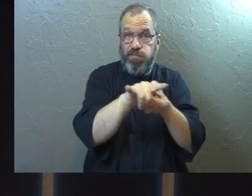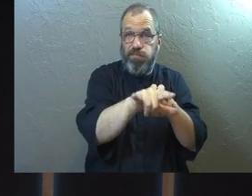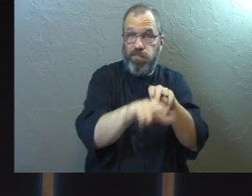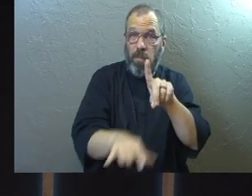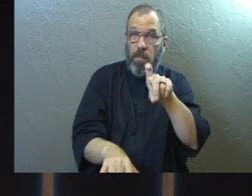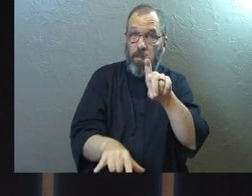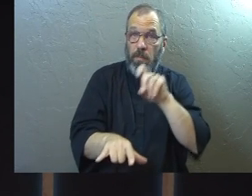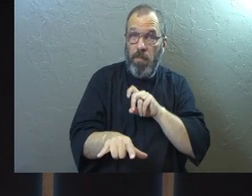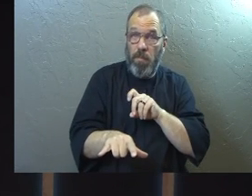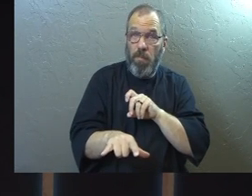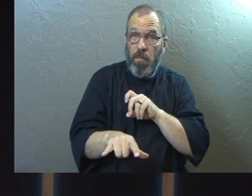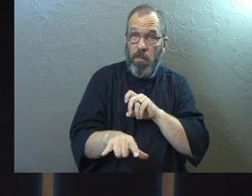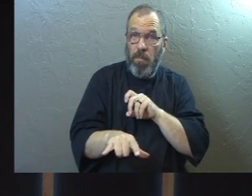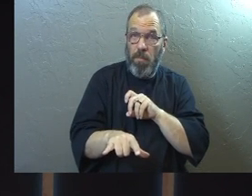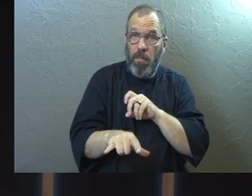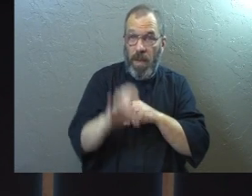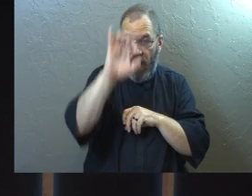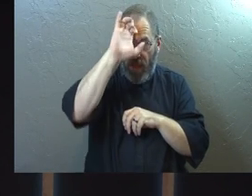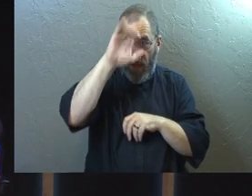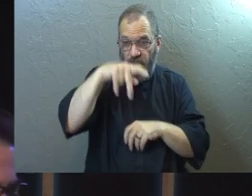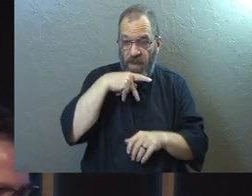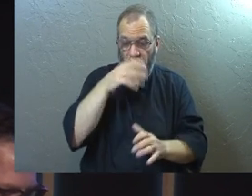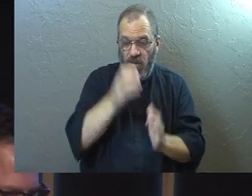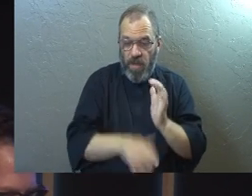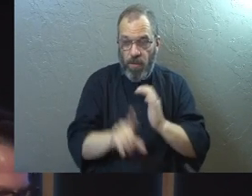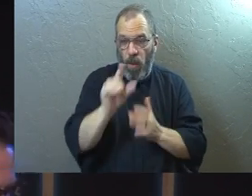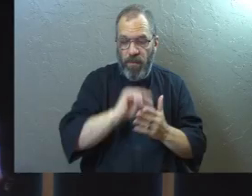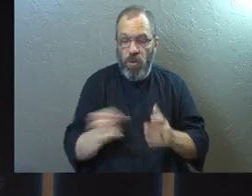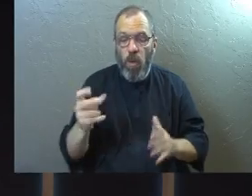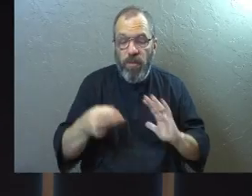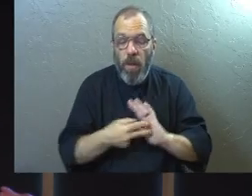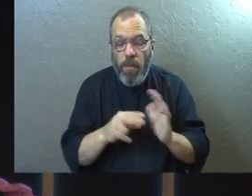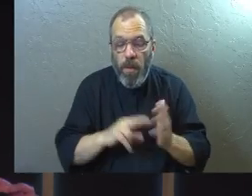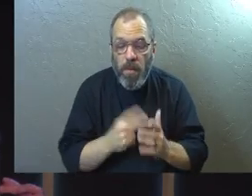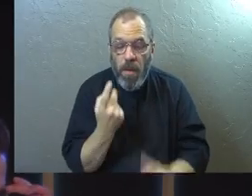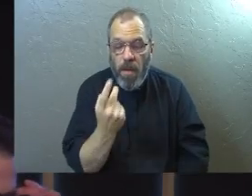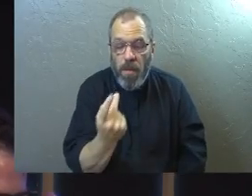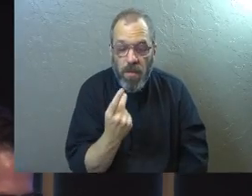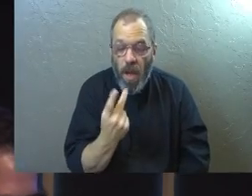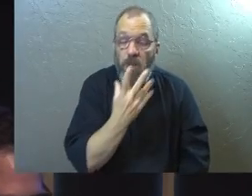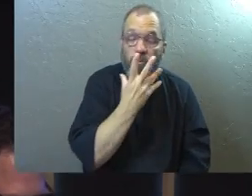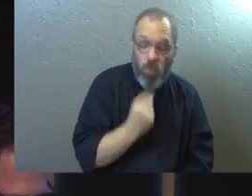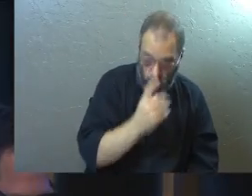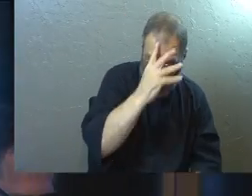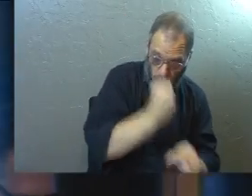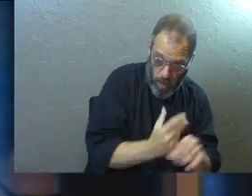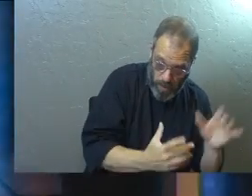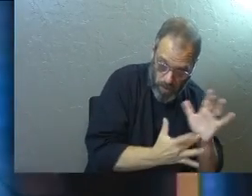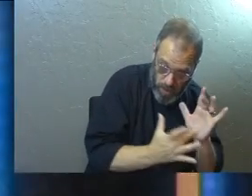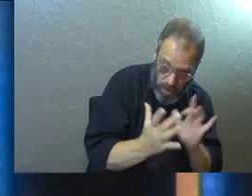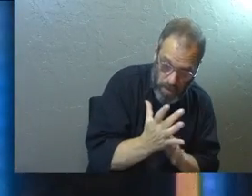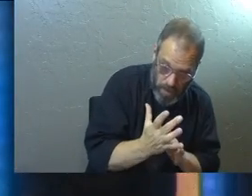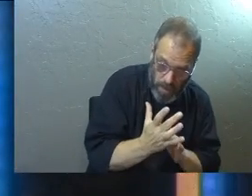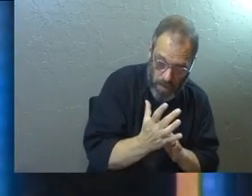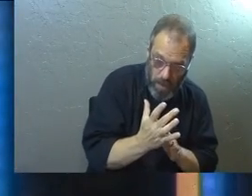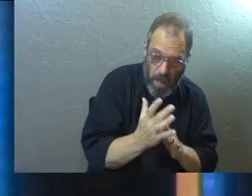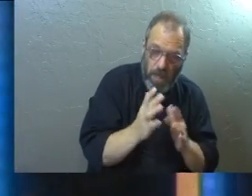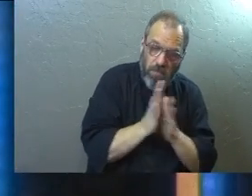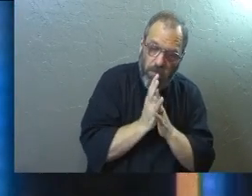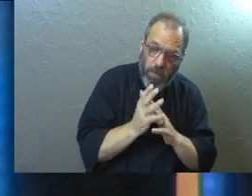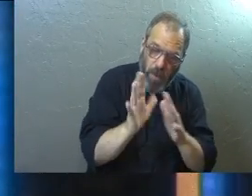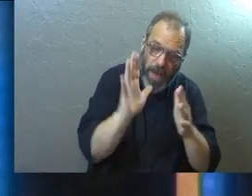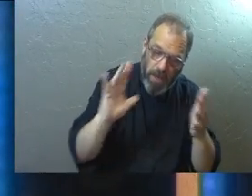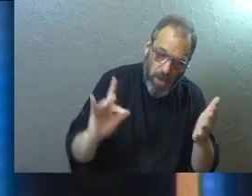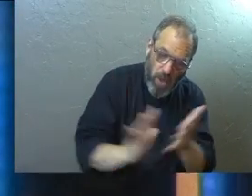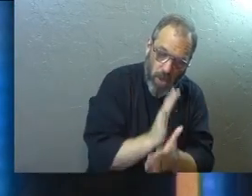on the plane. Ephesians 1.12 God's purpose was that we Jews who were the first to trust in Christ would bring praise